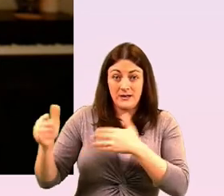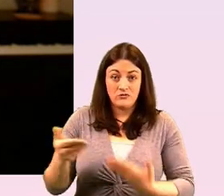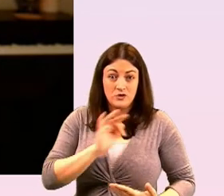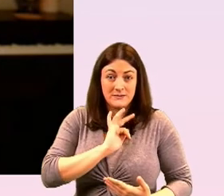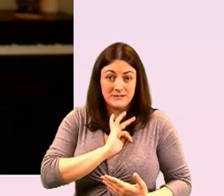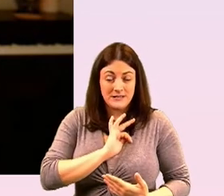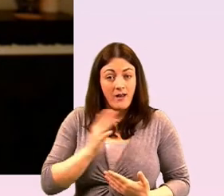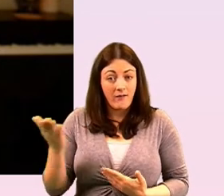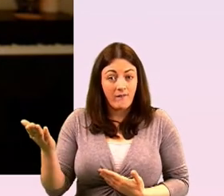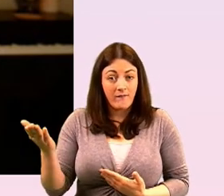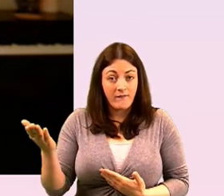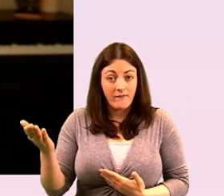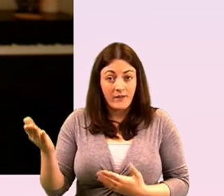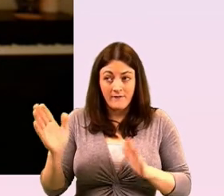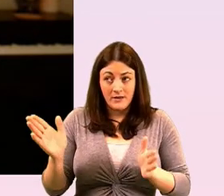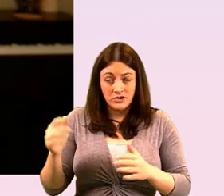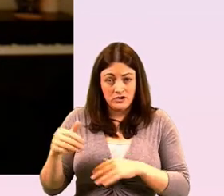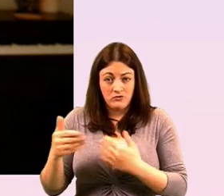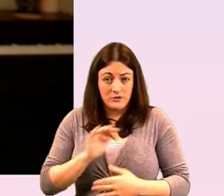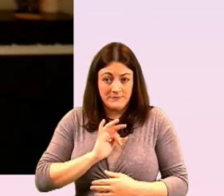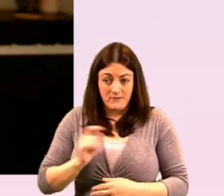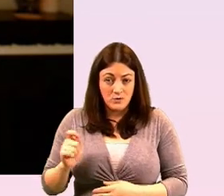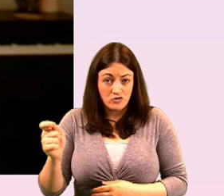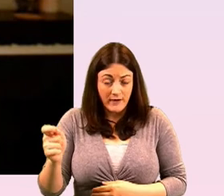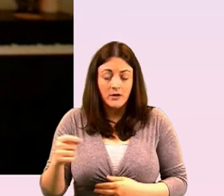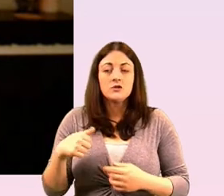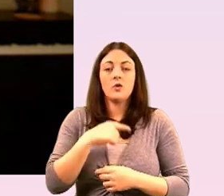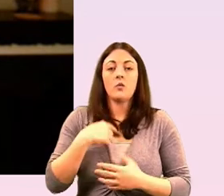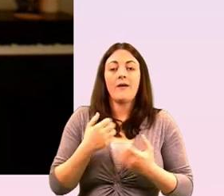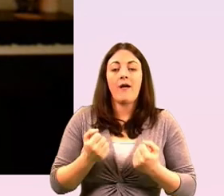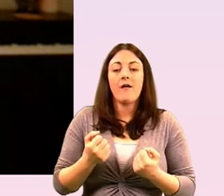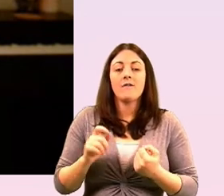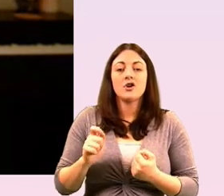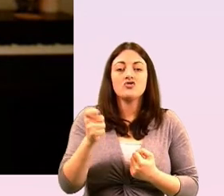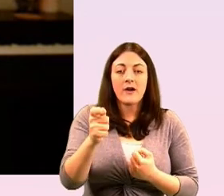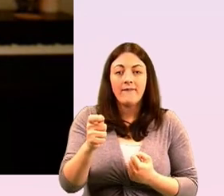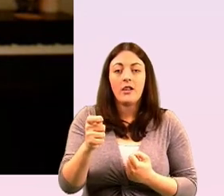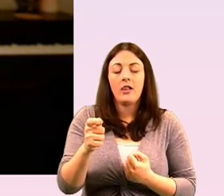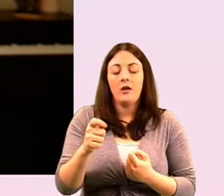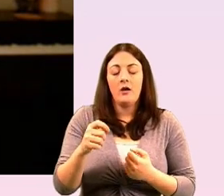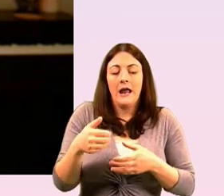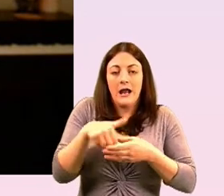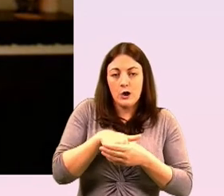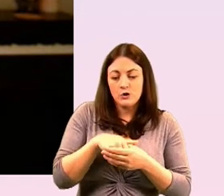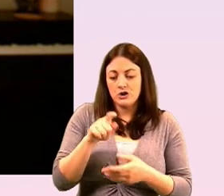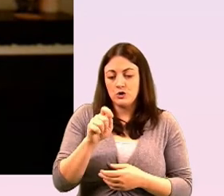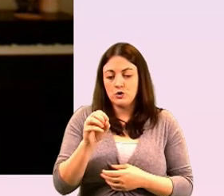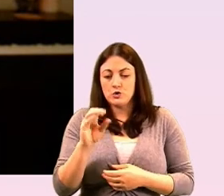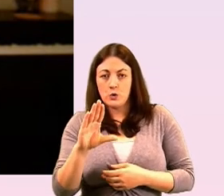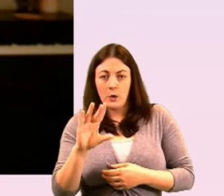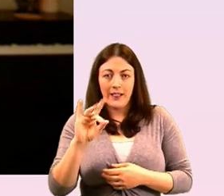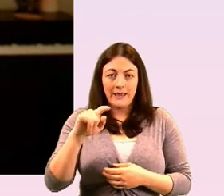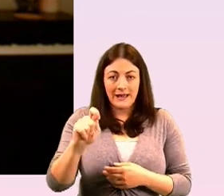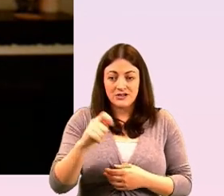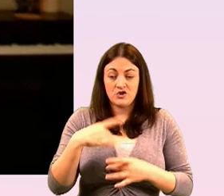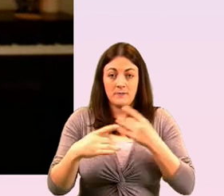we're doing is implementing uh the traveler inclusion toolkit within our own services so that we're sure that our services are